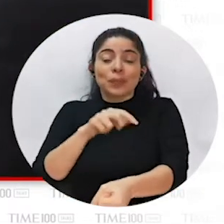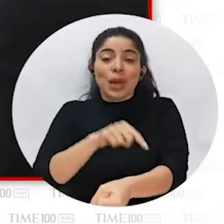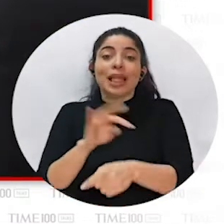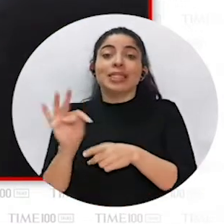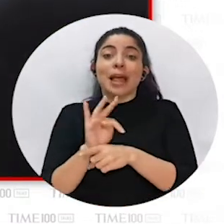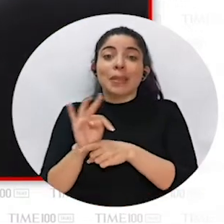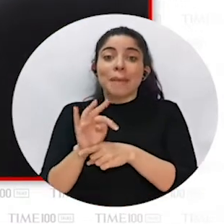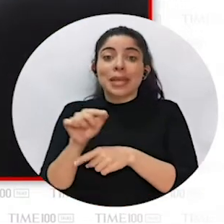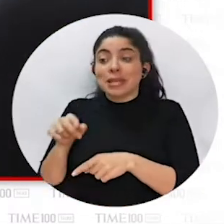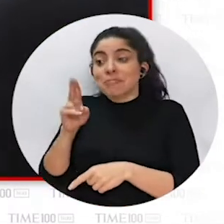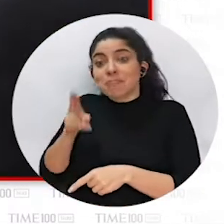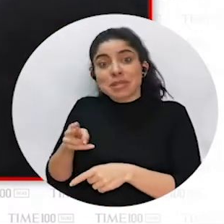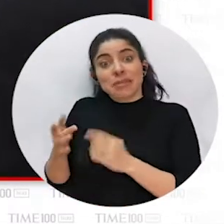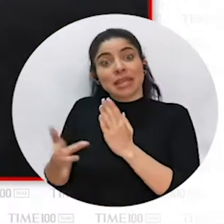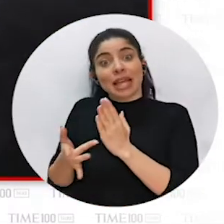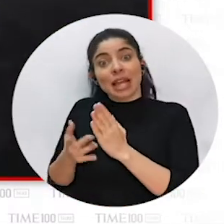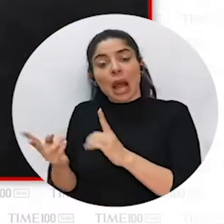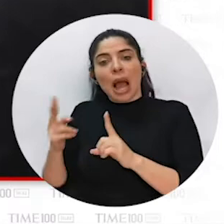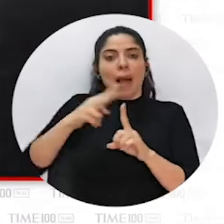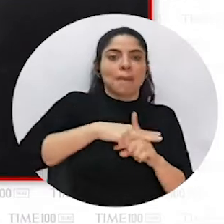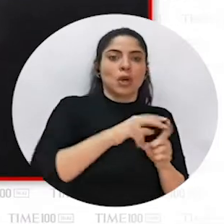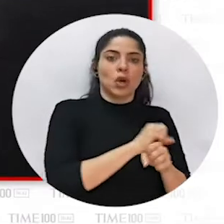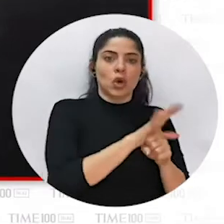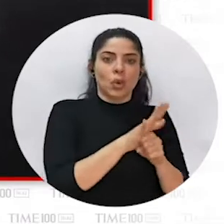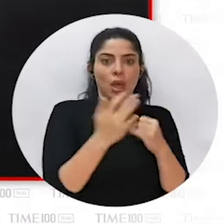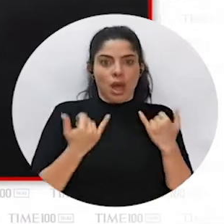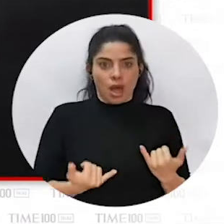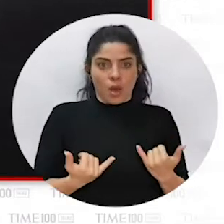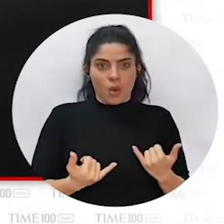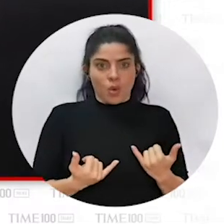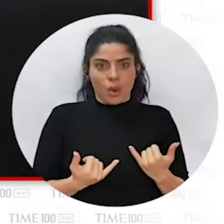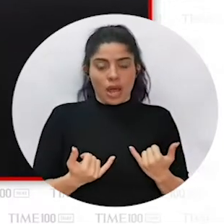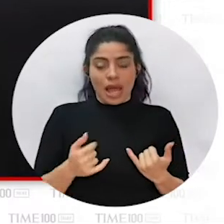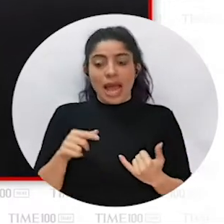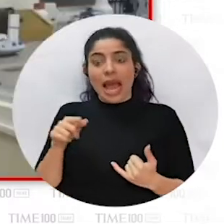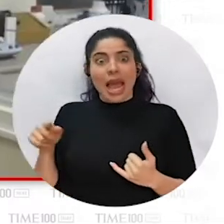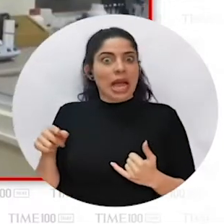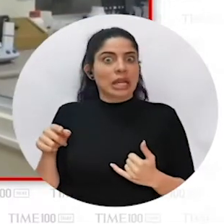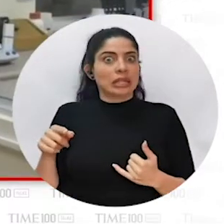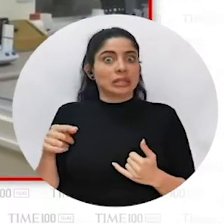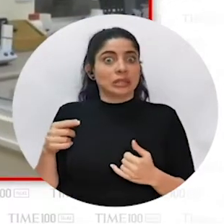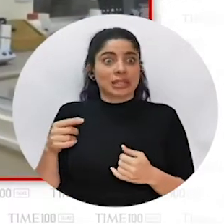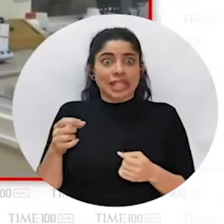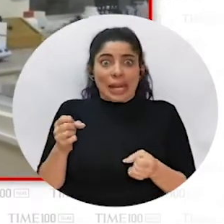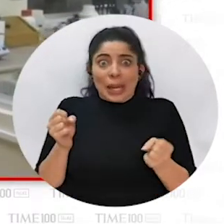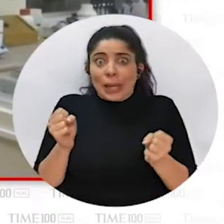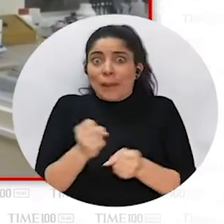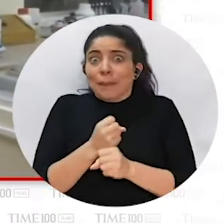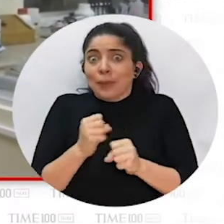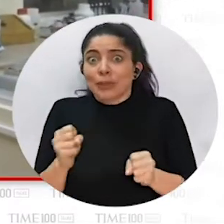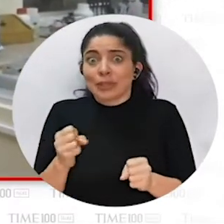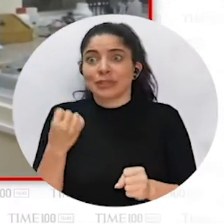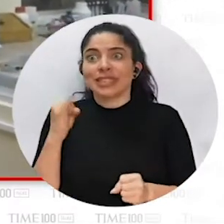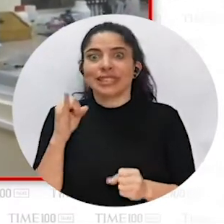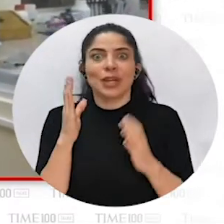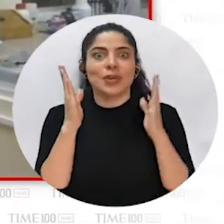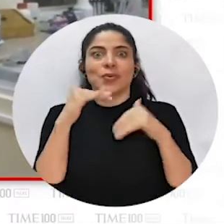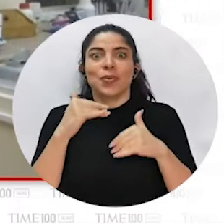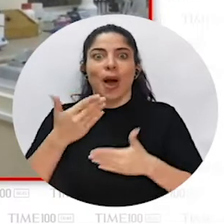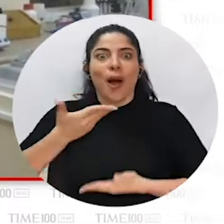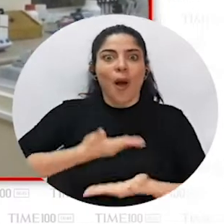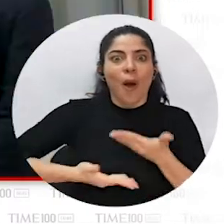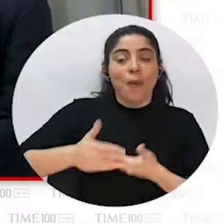treatment for snake bites. So we applied that technology to COVID-19. That would not have been possible without